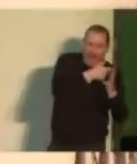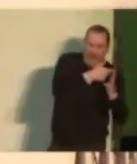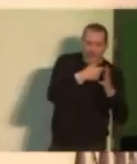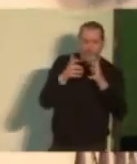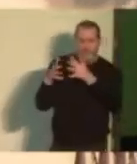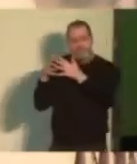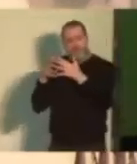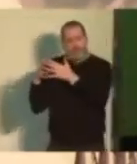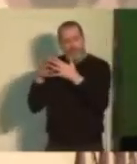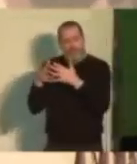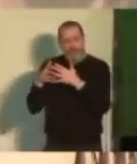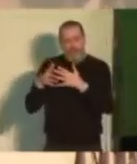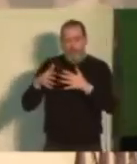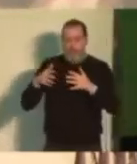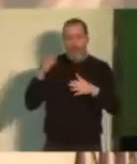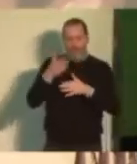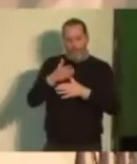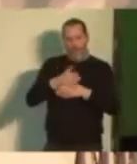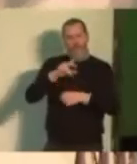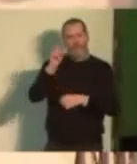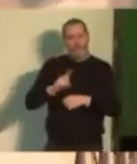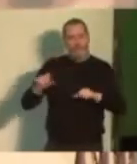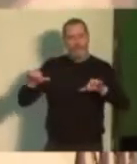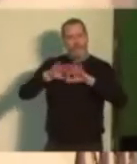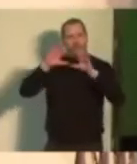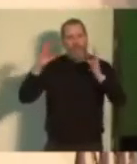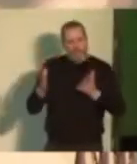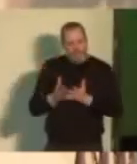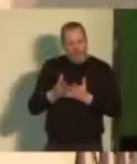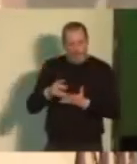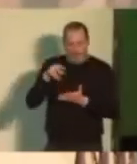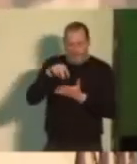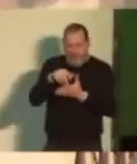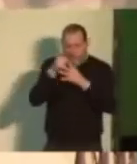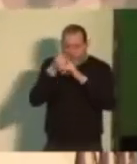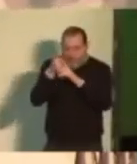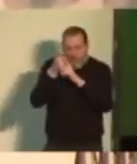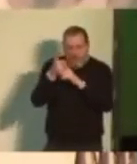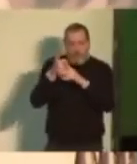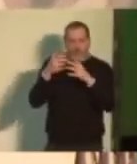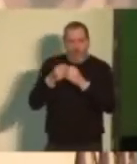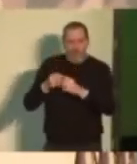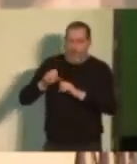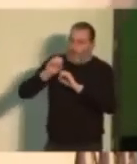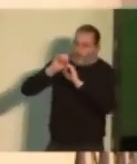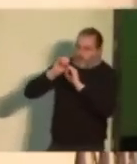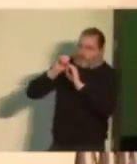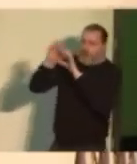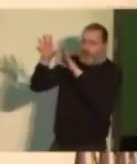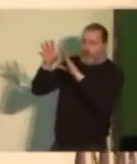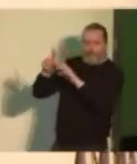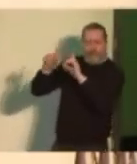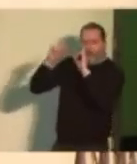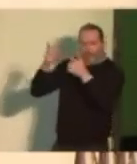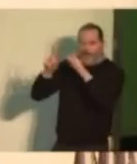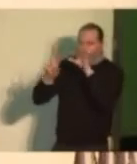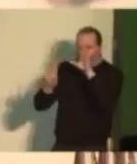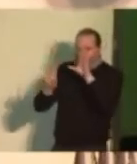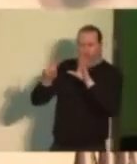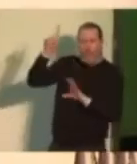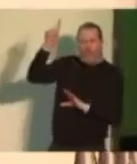all over this globe have got to stand together and tell the oligarchs they cannot have it all.